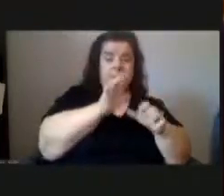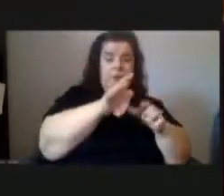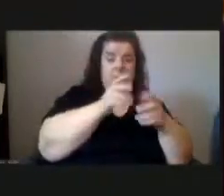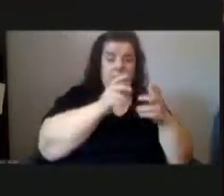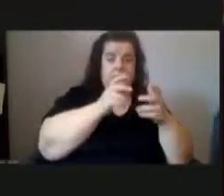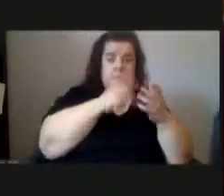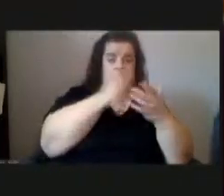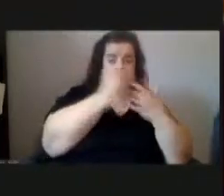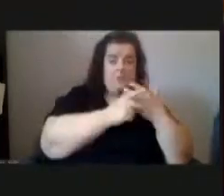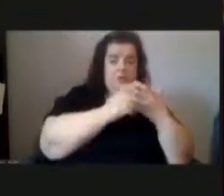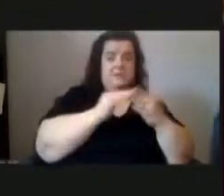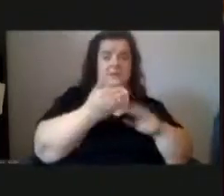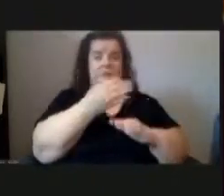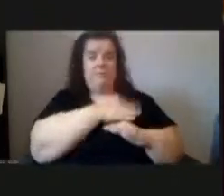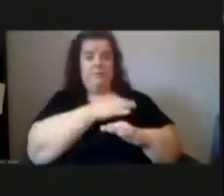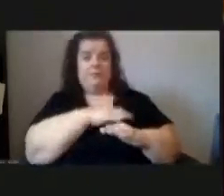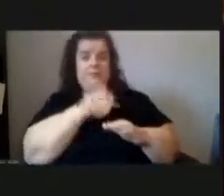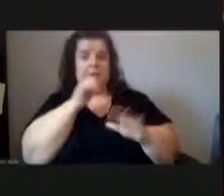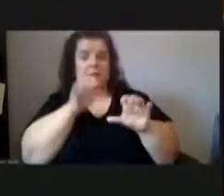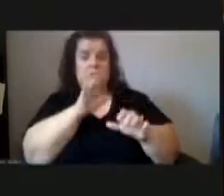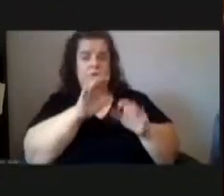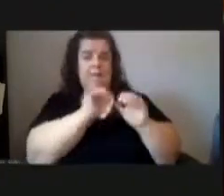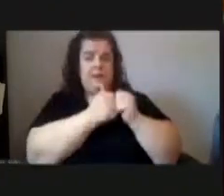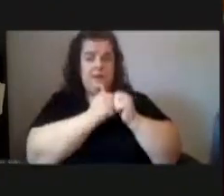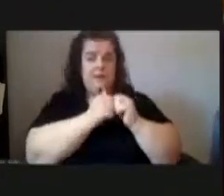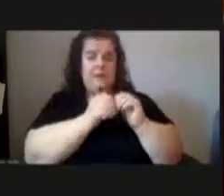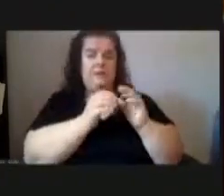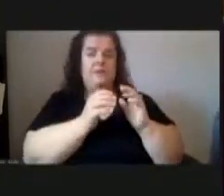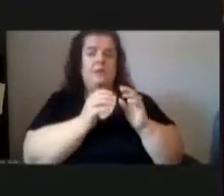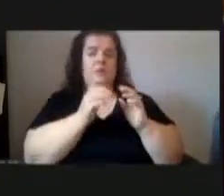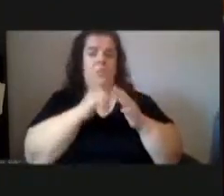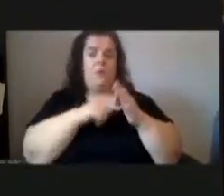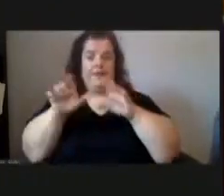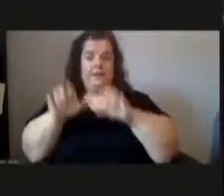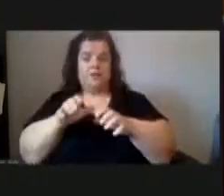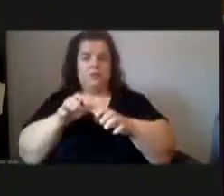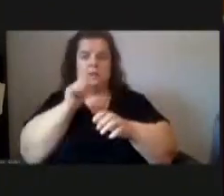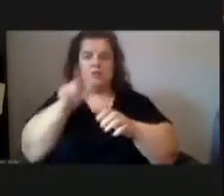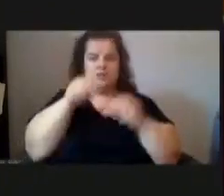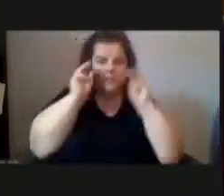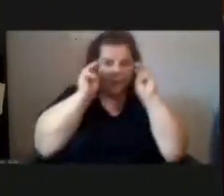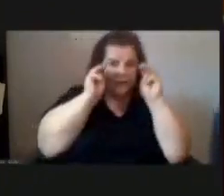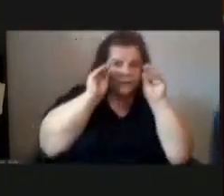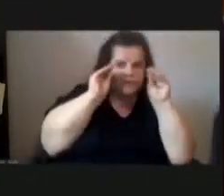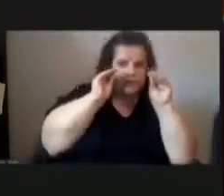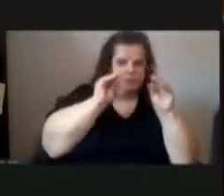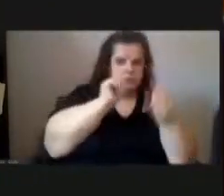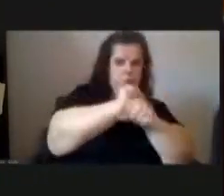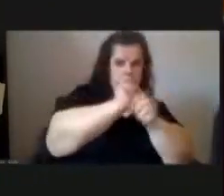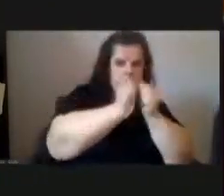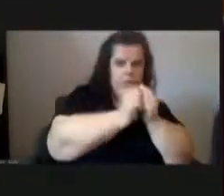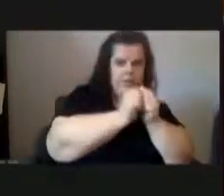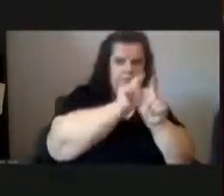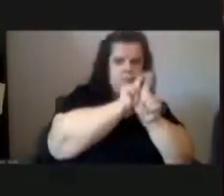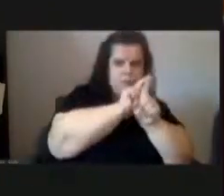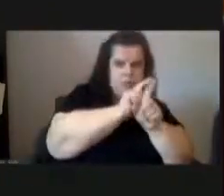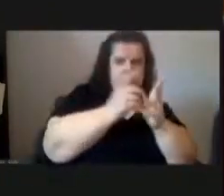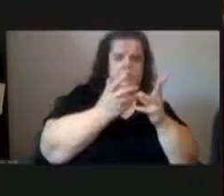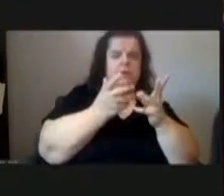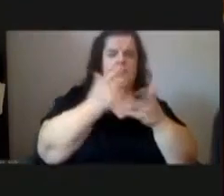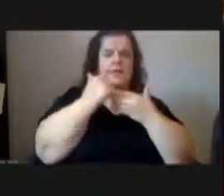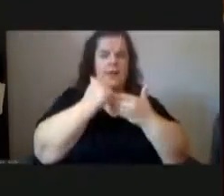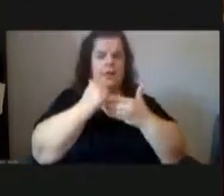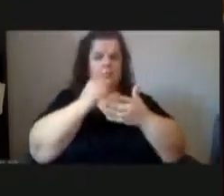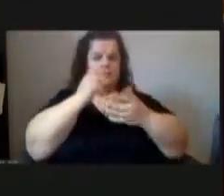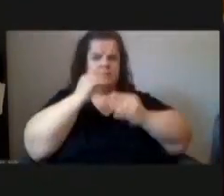what all what these athletic associations do across the city not just the mentoring that they do with the children and the maintenance they help maintain the fields